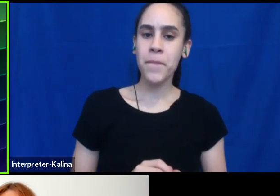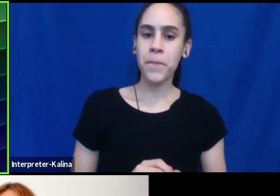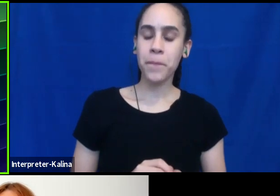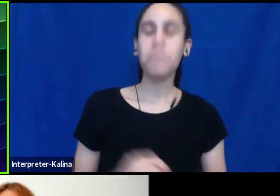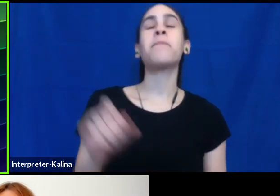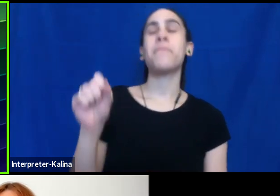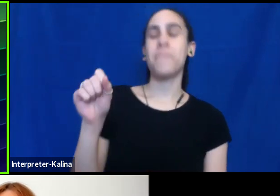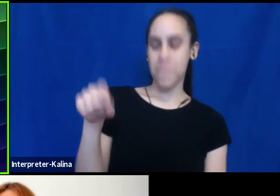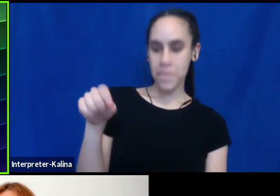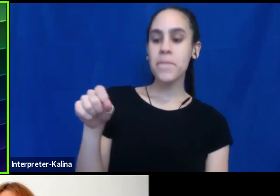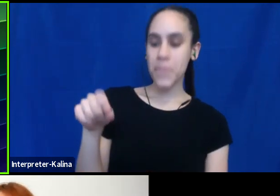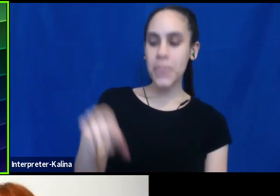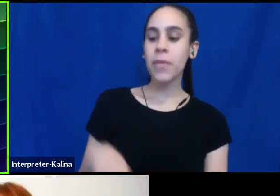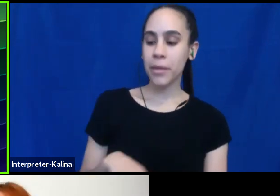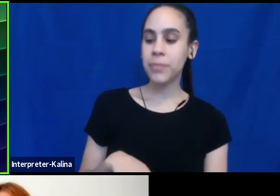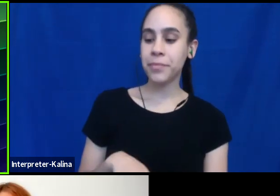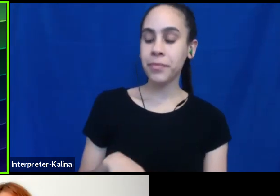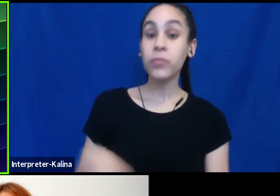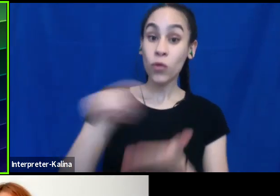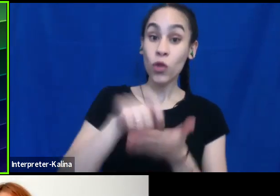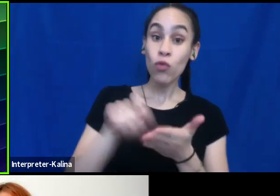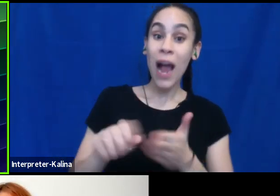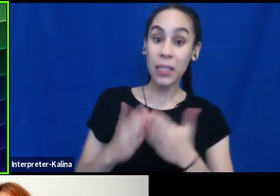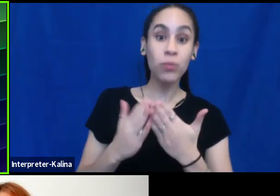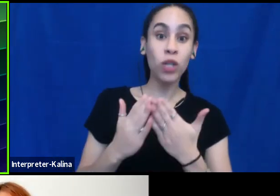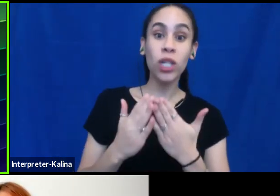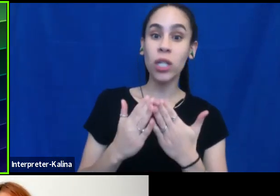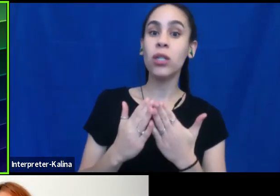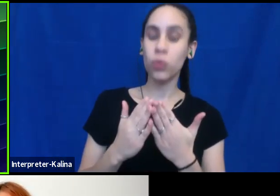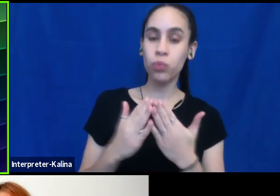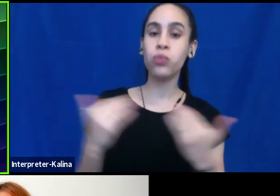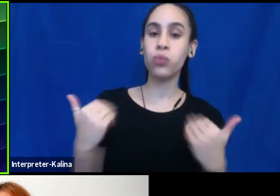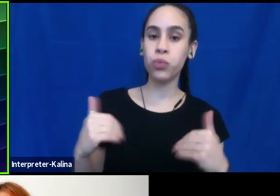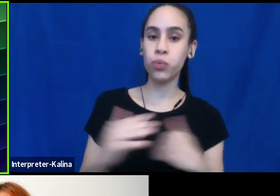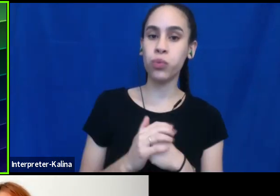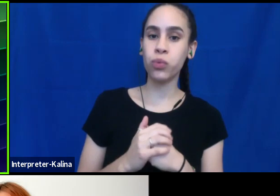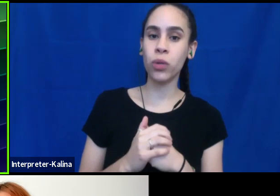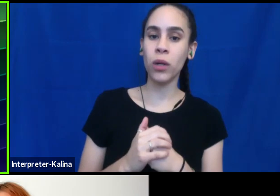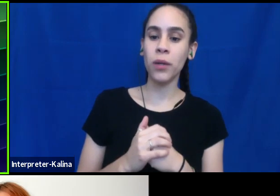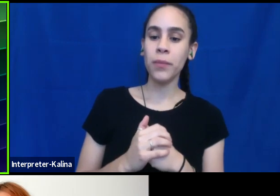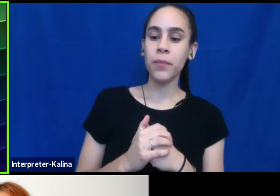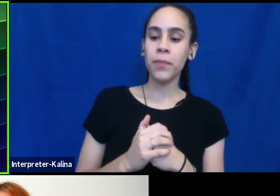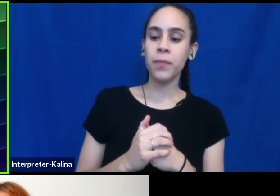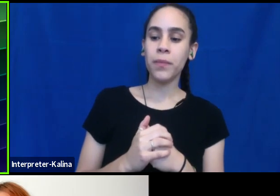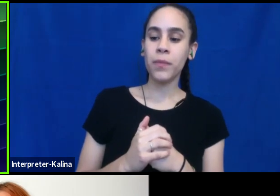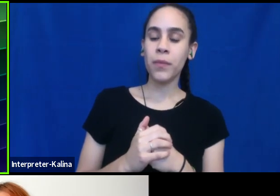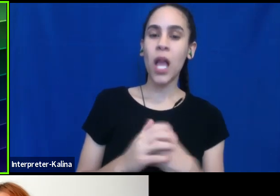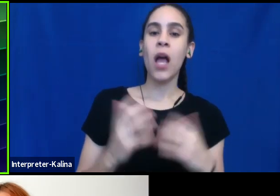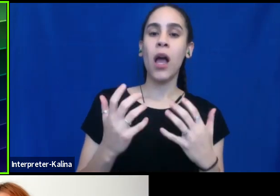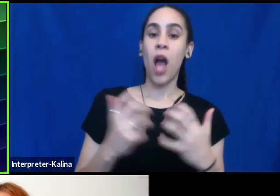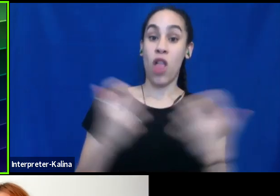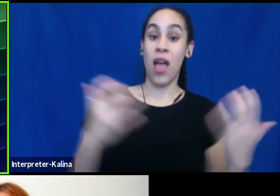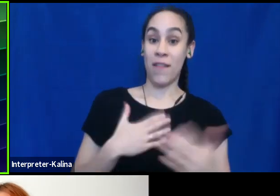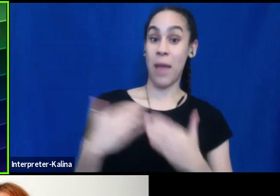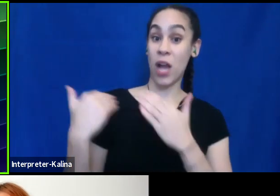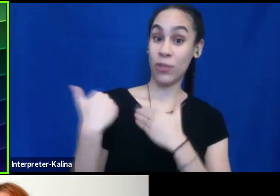Um, yeah. I mean, writing the book definitely, I think brought a lot of that sort of my, my responsibility as an ally out because when I was